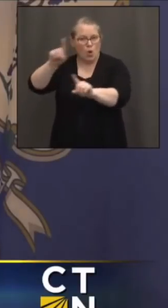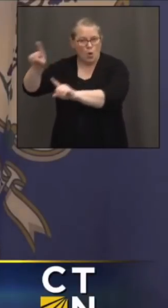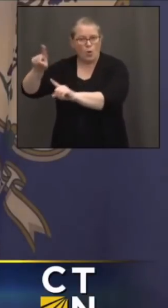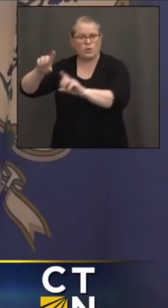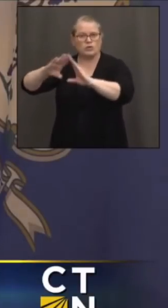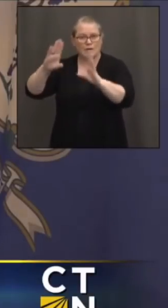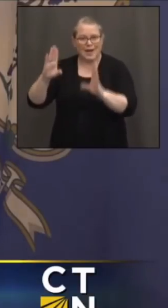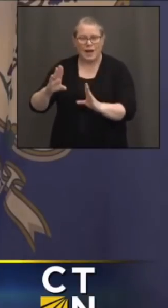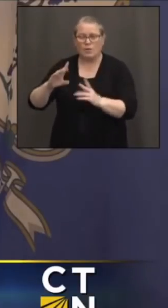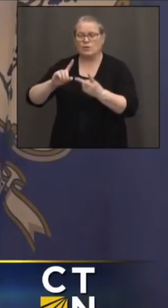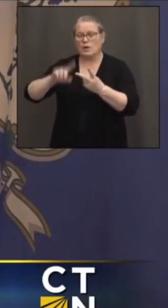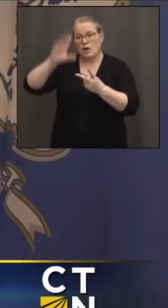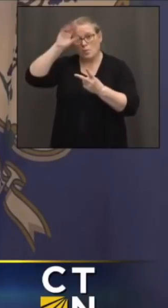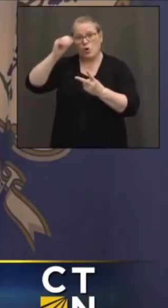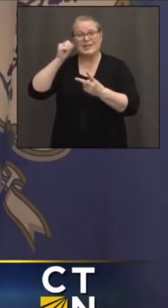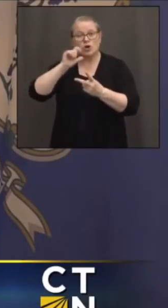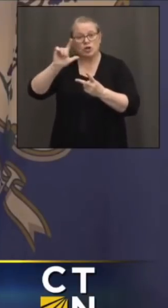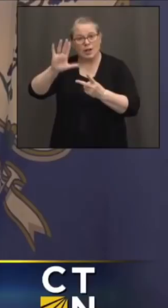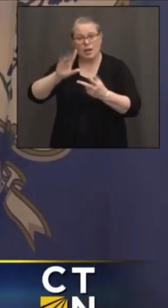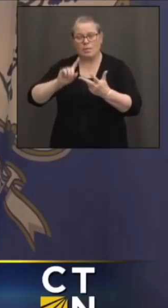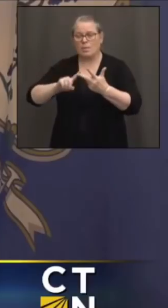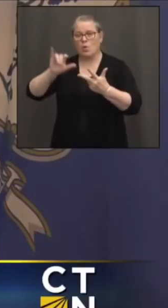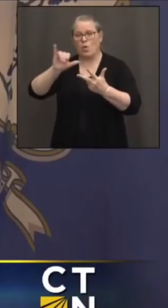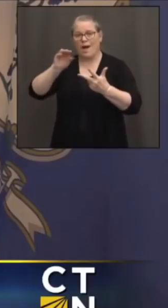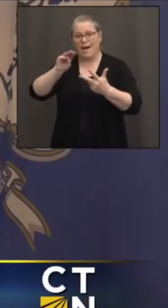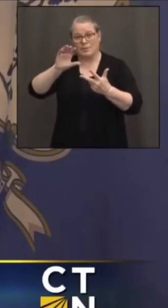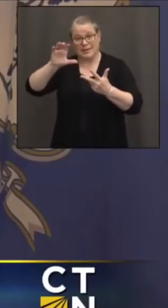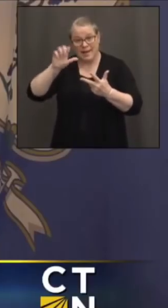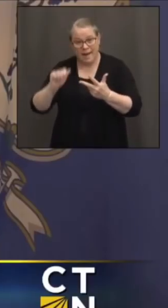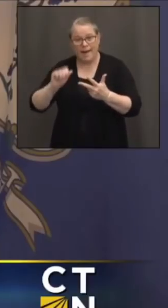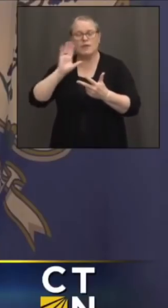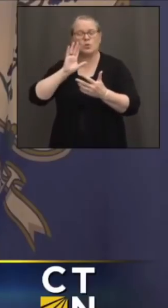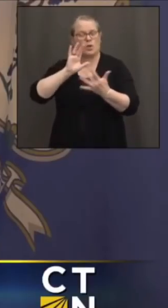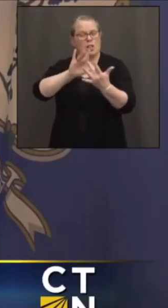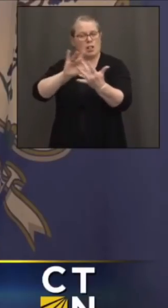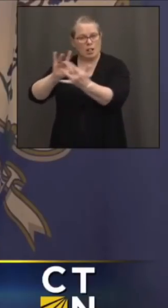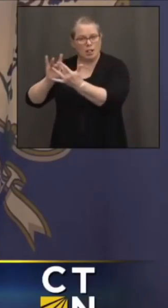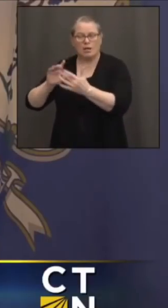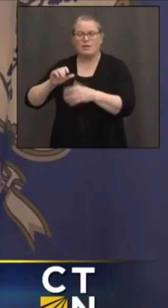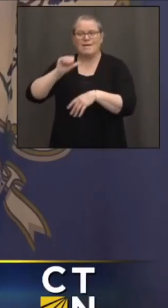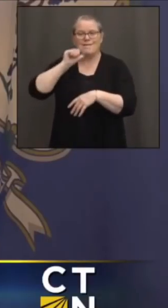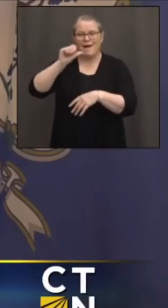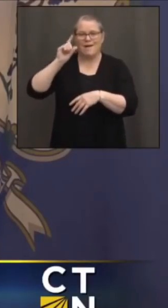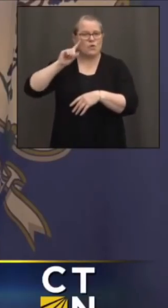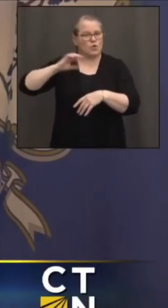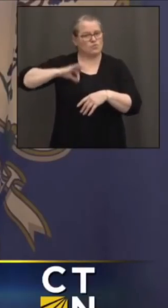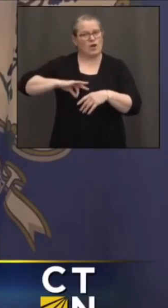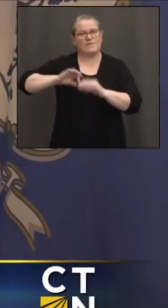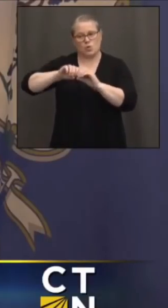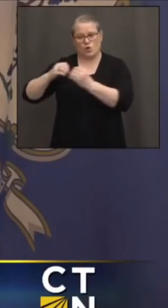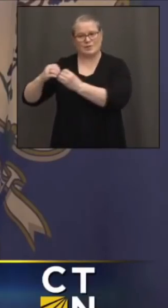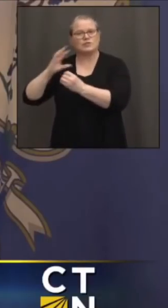to be talking to the Boys and Girls Club, talking to the YMCAs, and getting other not-for-profits involved as well.